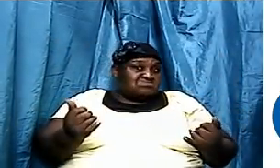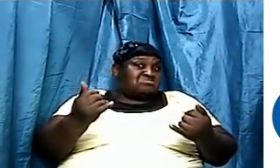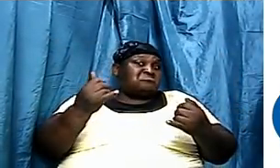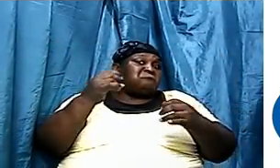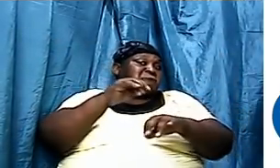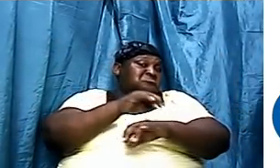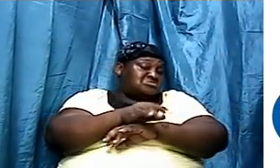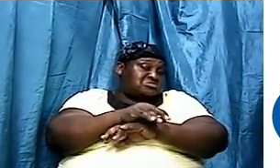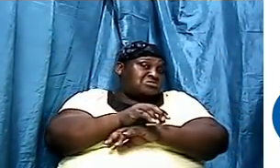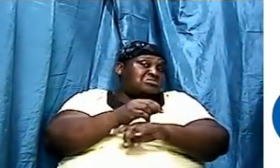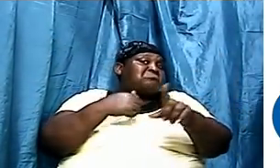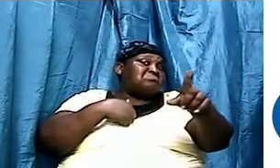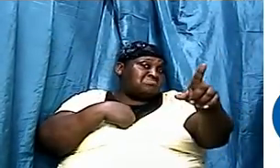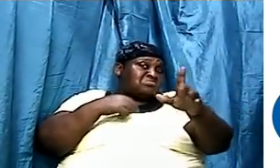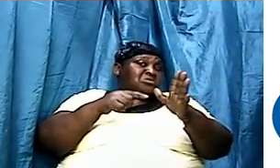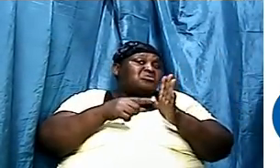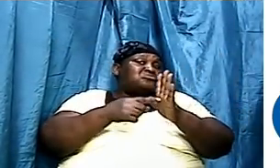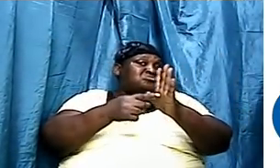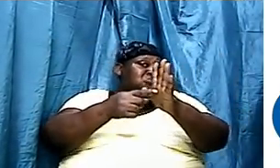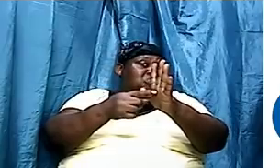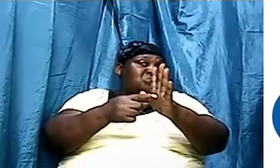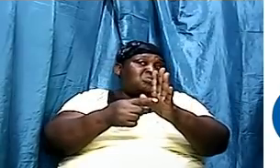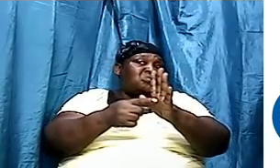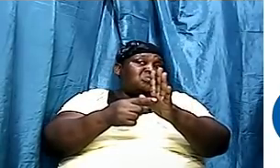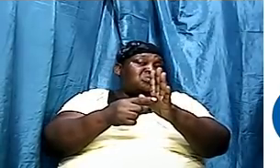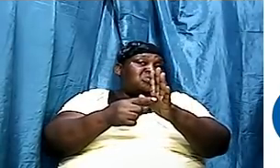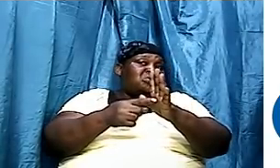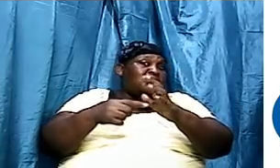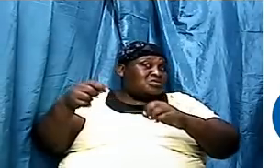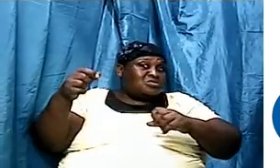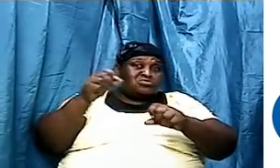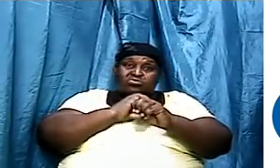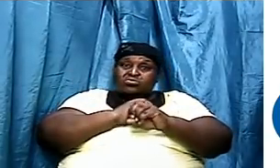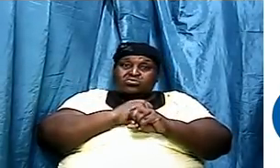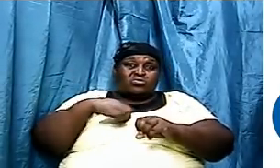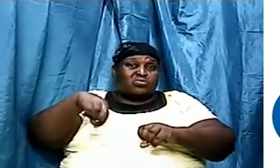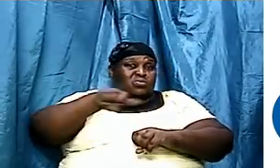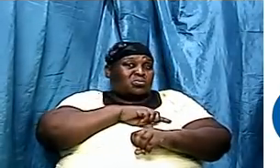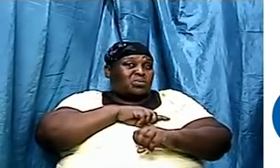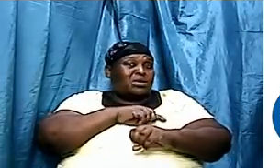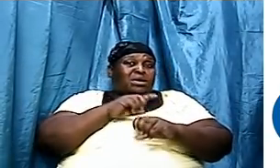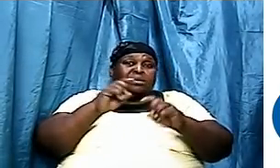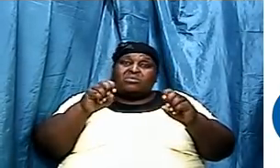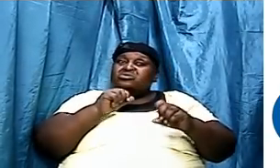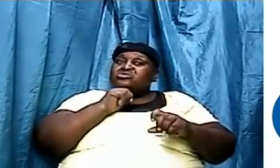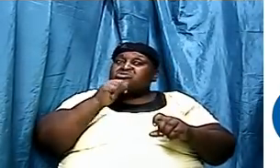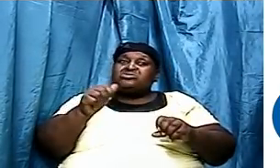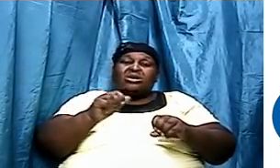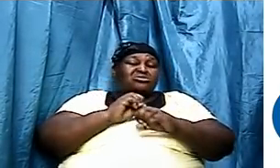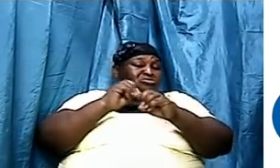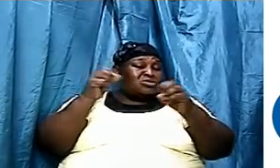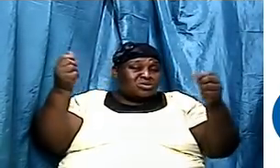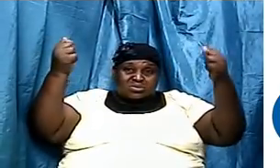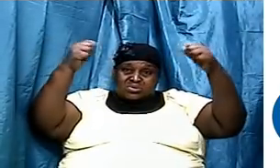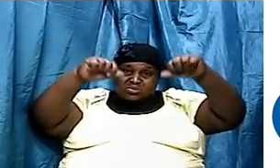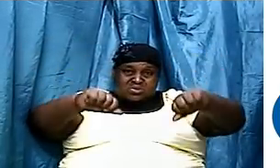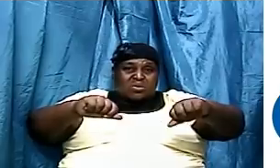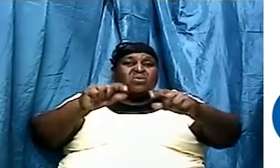That we don't need to doubt this book that God has given to us. It is full. Amen. It is full of